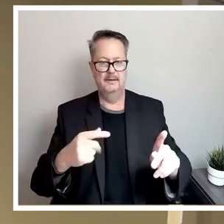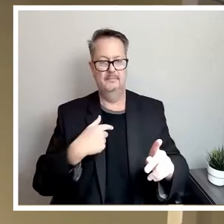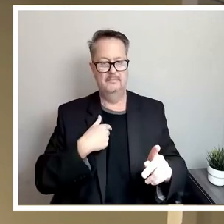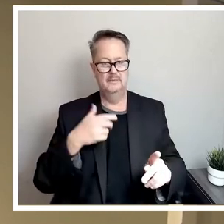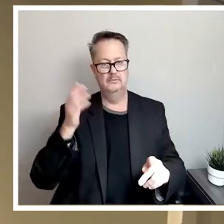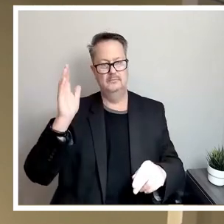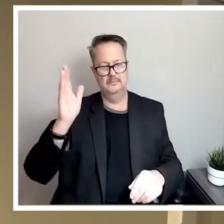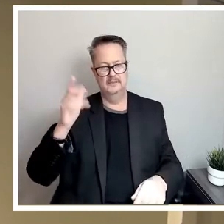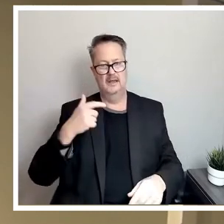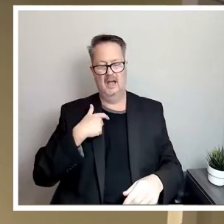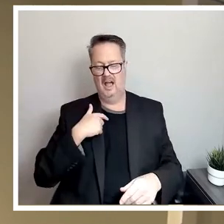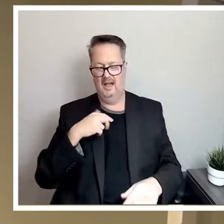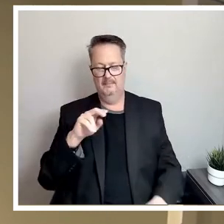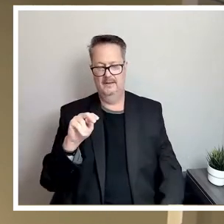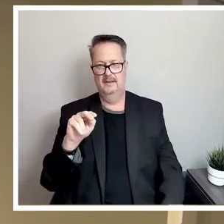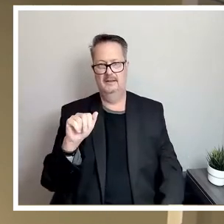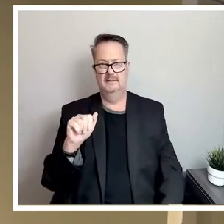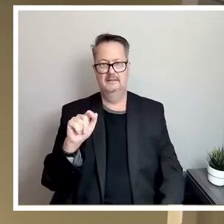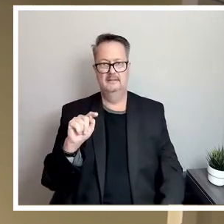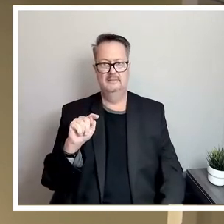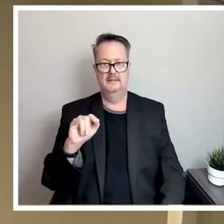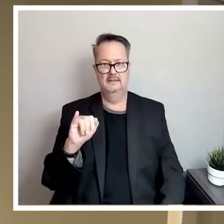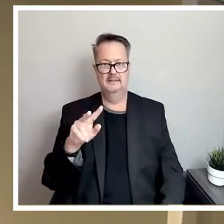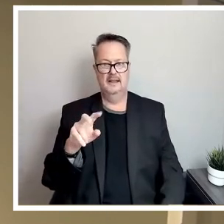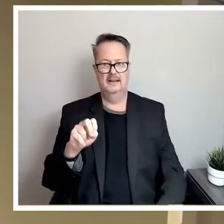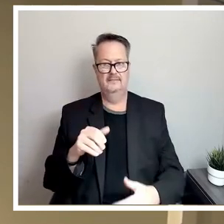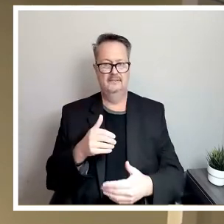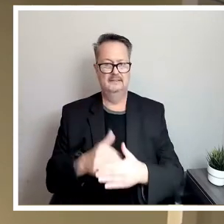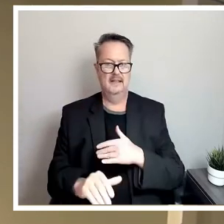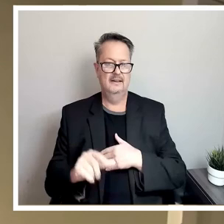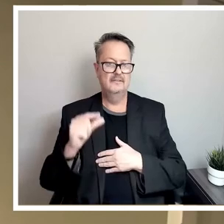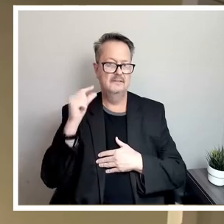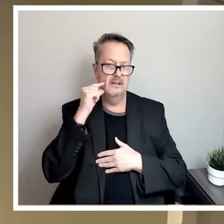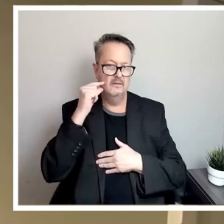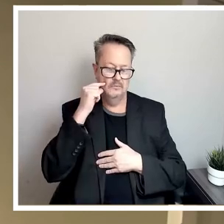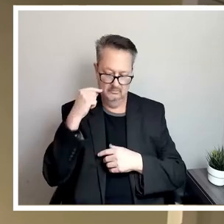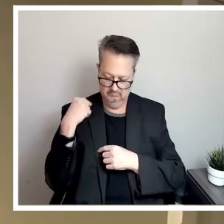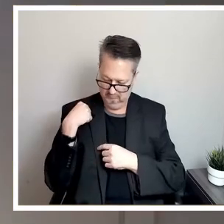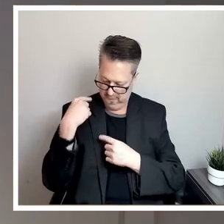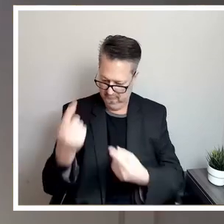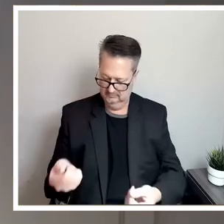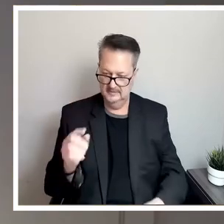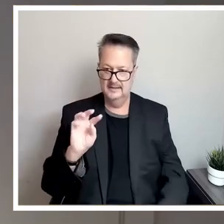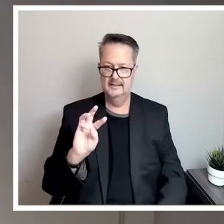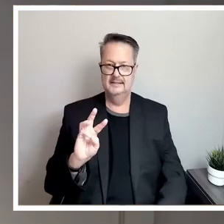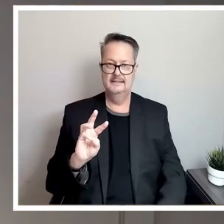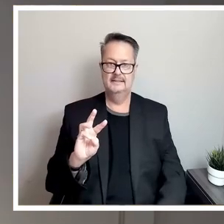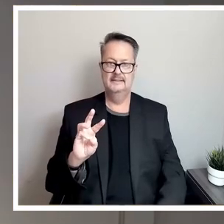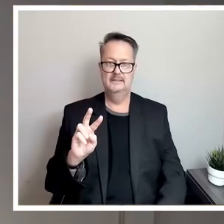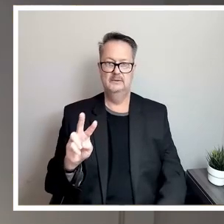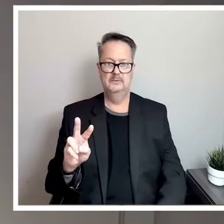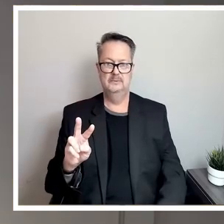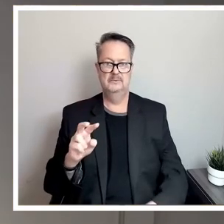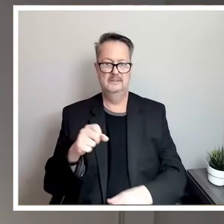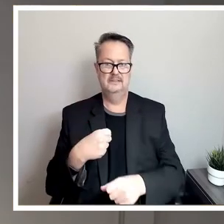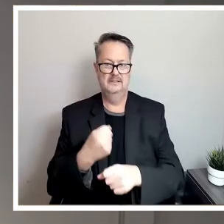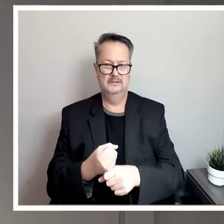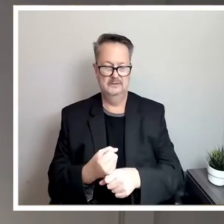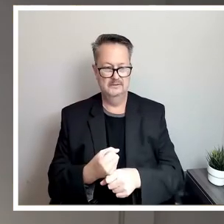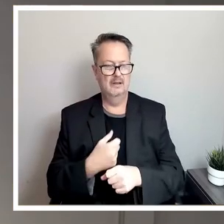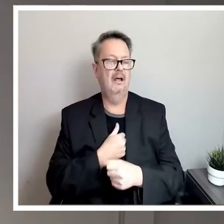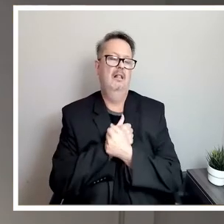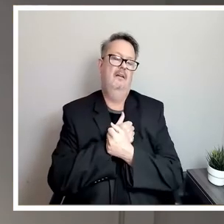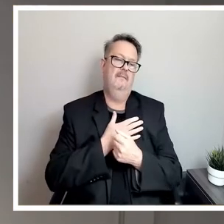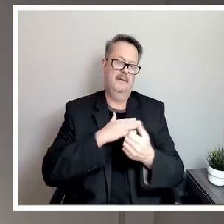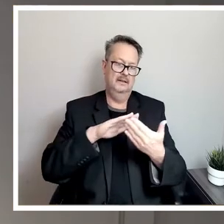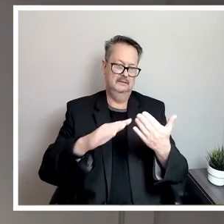been a native San Antonio for 62 years. And I love my city. And